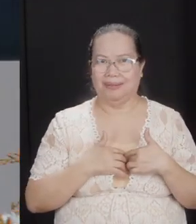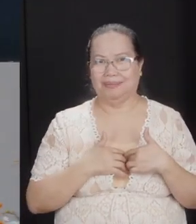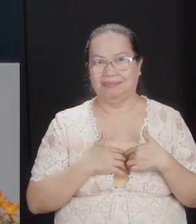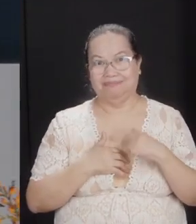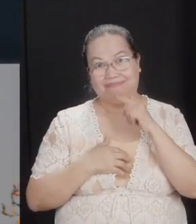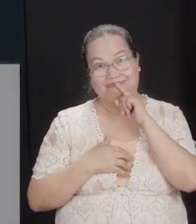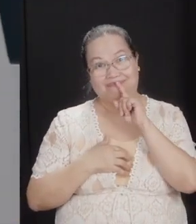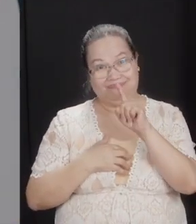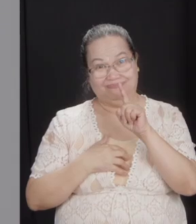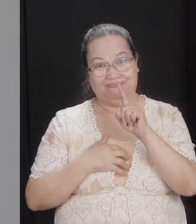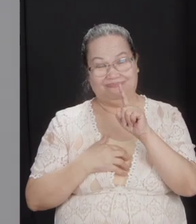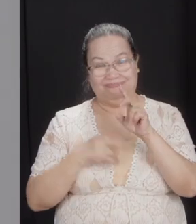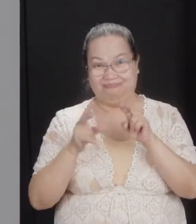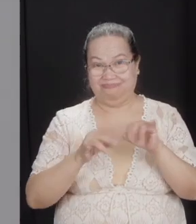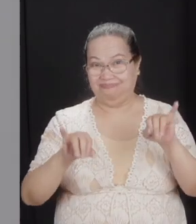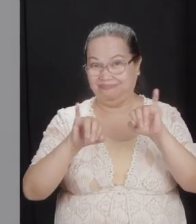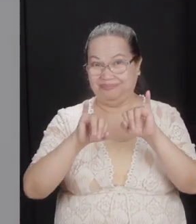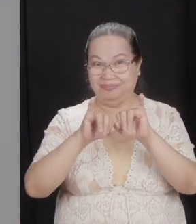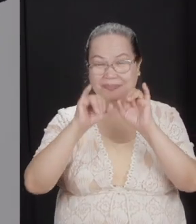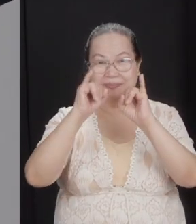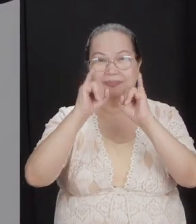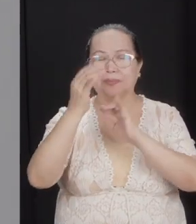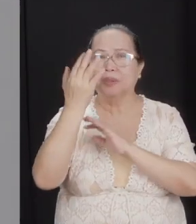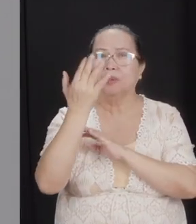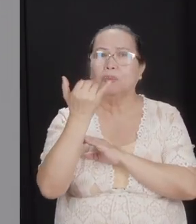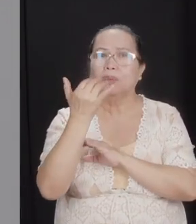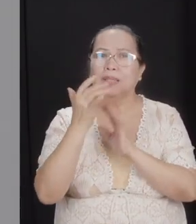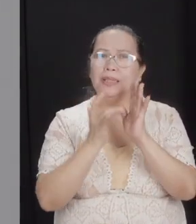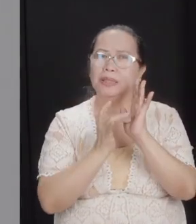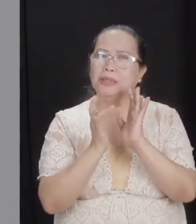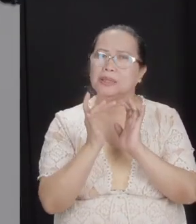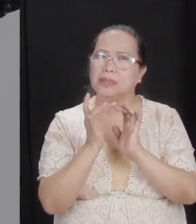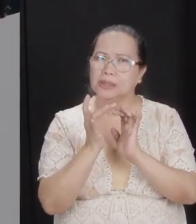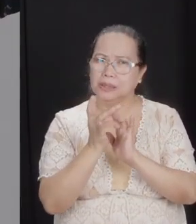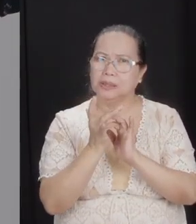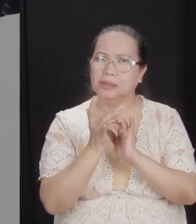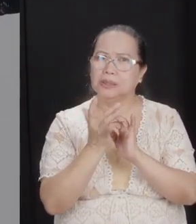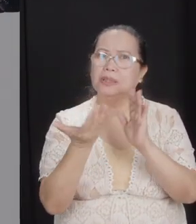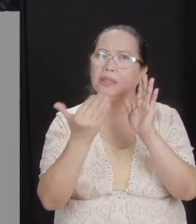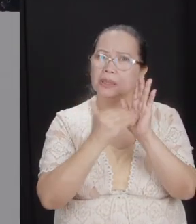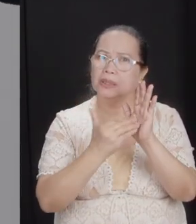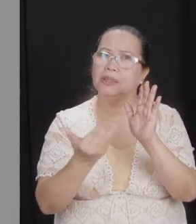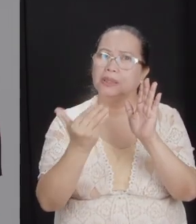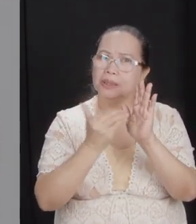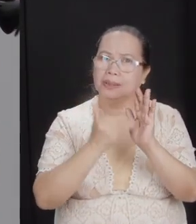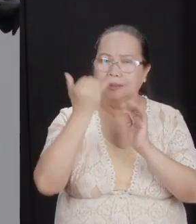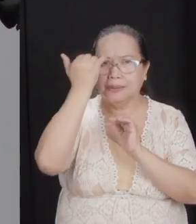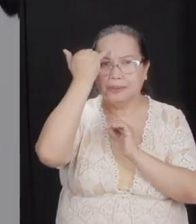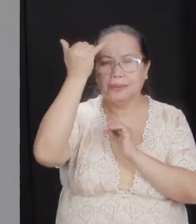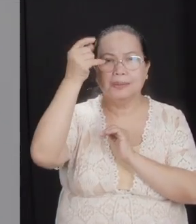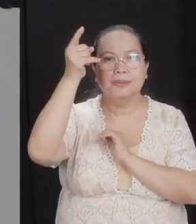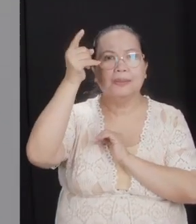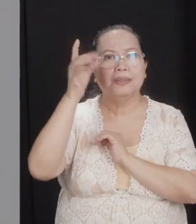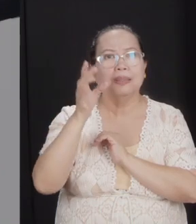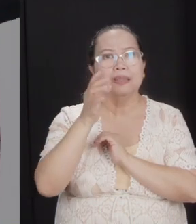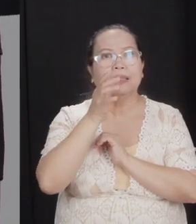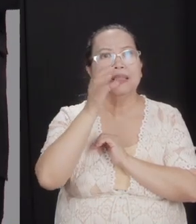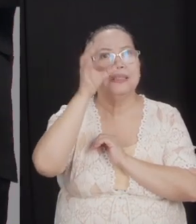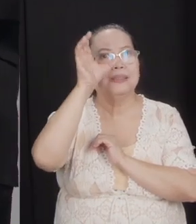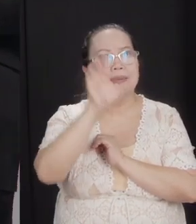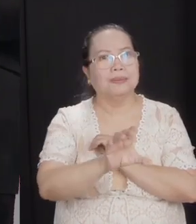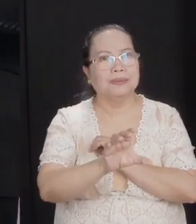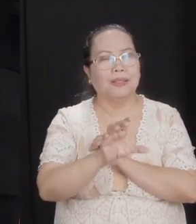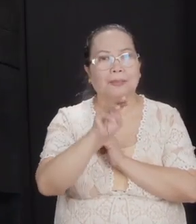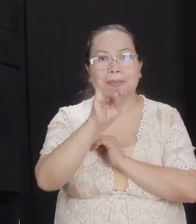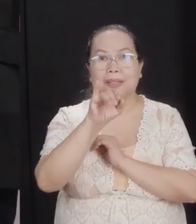important instruction. You know why? Because Jesus repeats the same idea as the great commandment. Matthew 22,